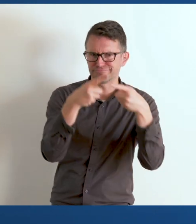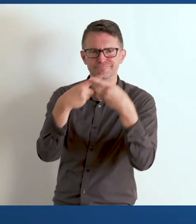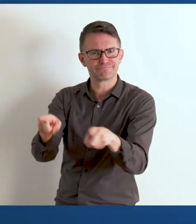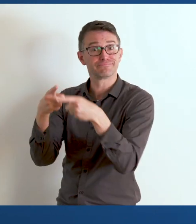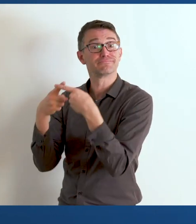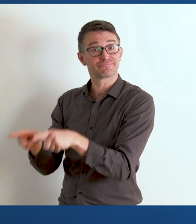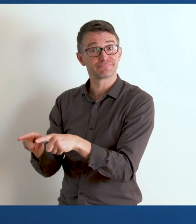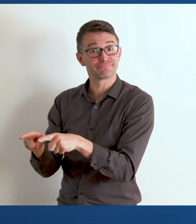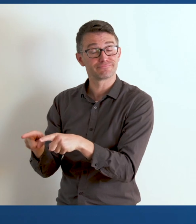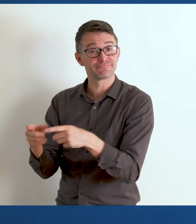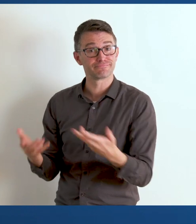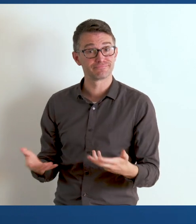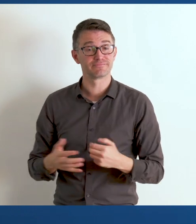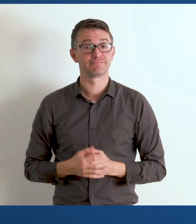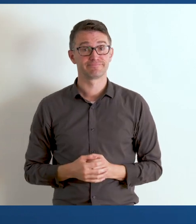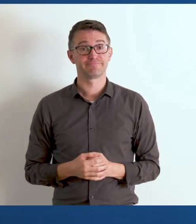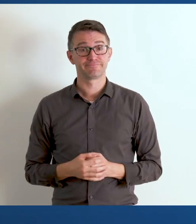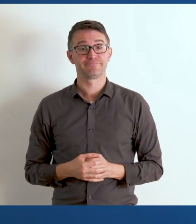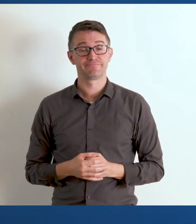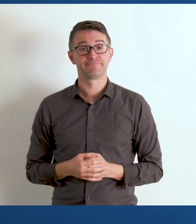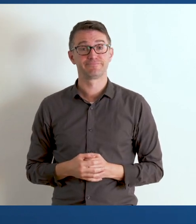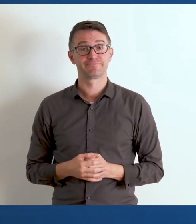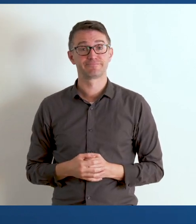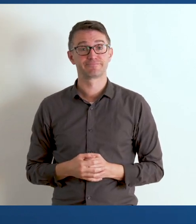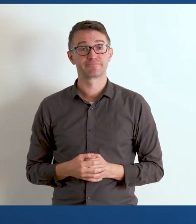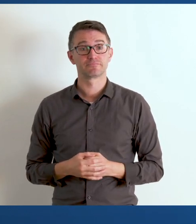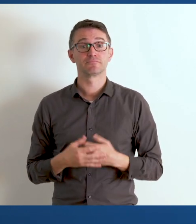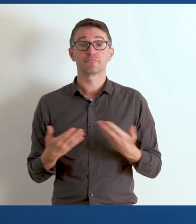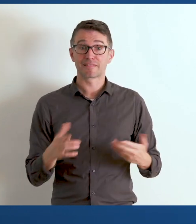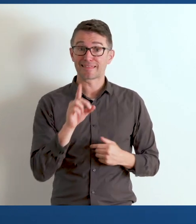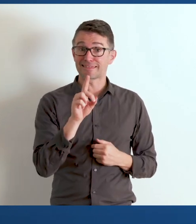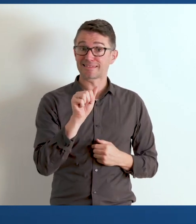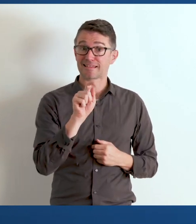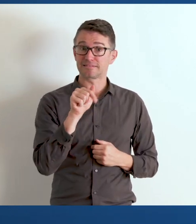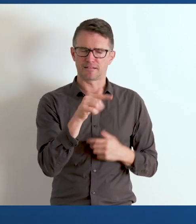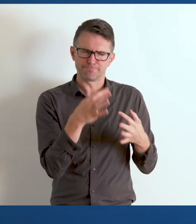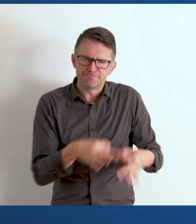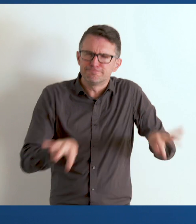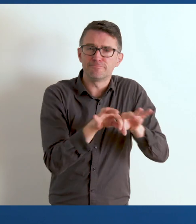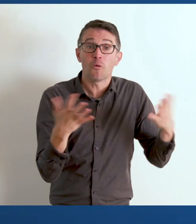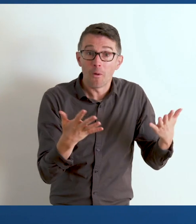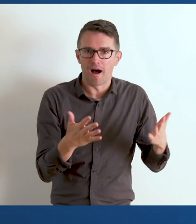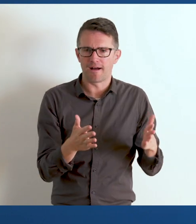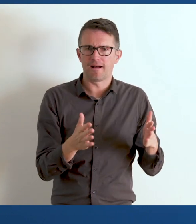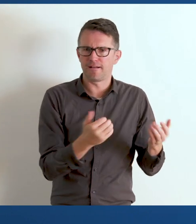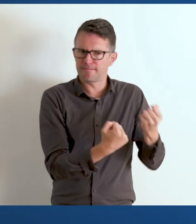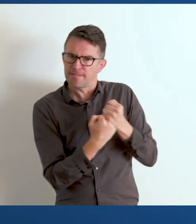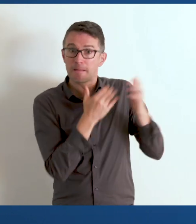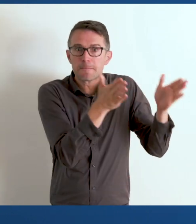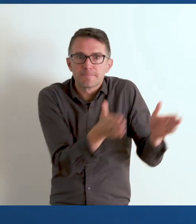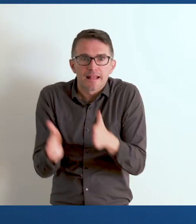comparison of statistics across countries problematic. Data are essential for the planning of services